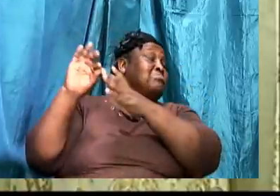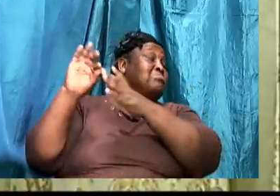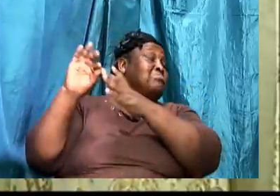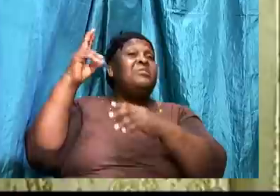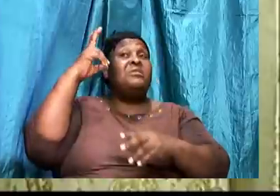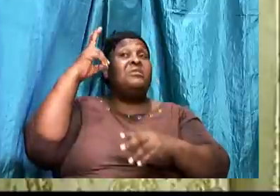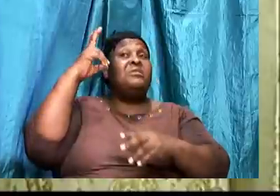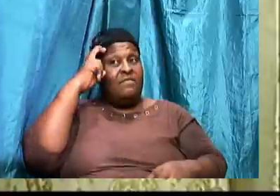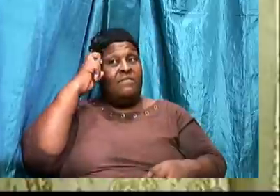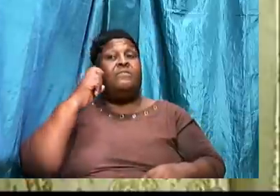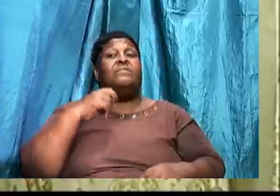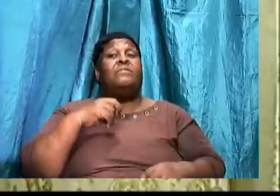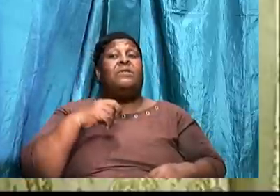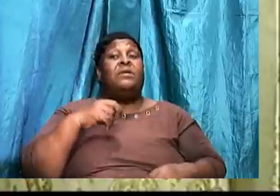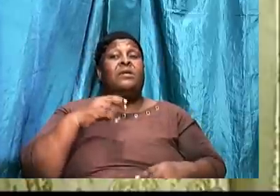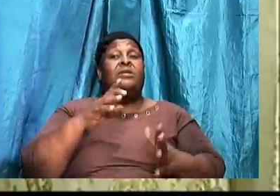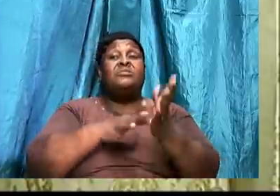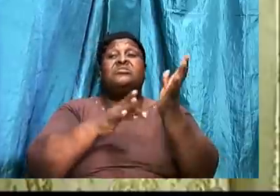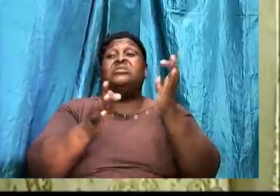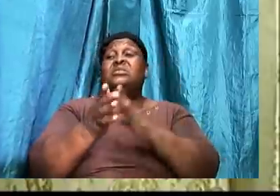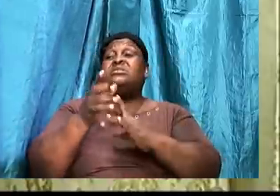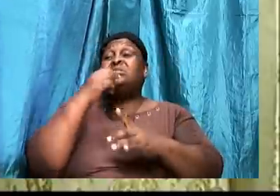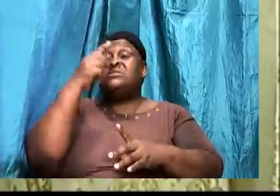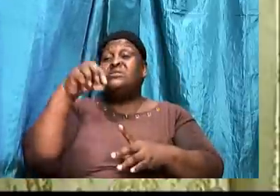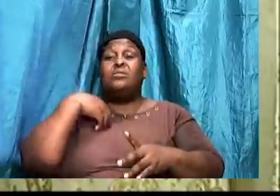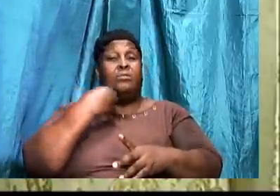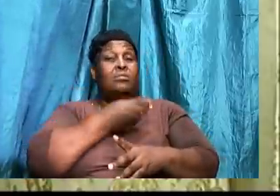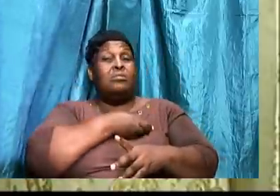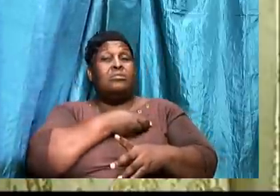That we can do the same.